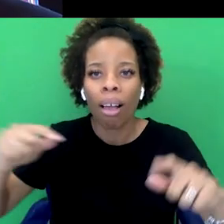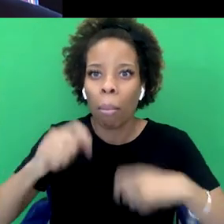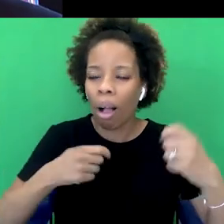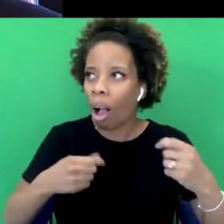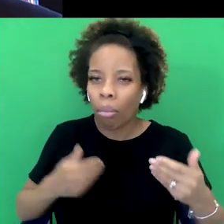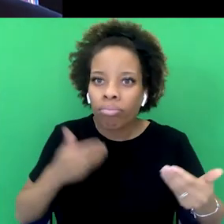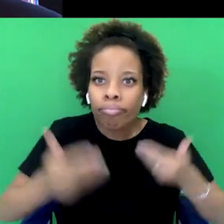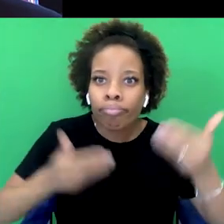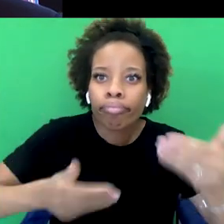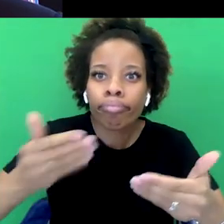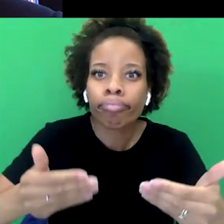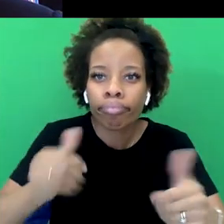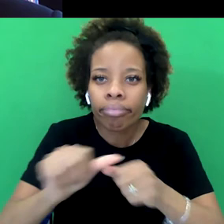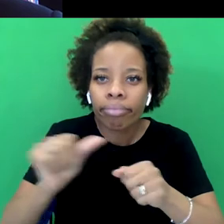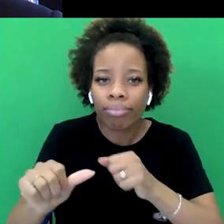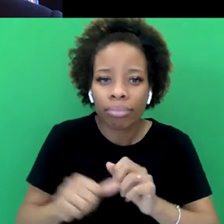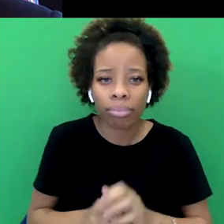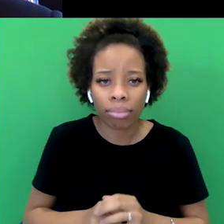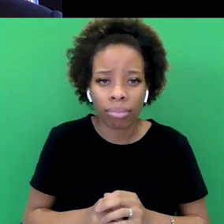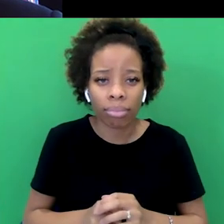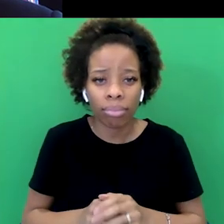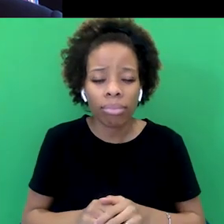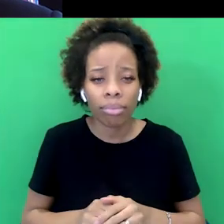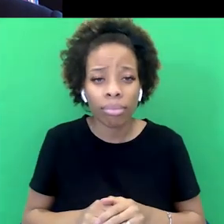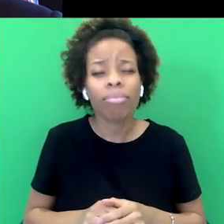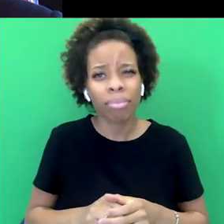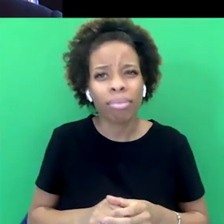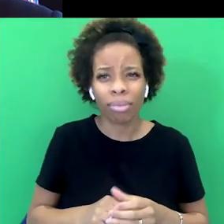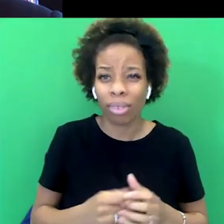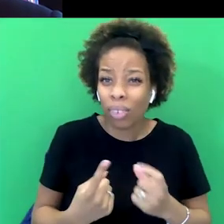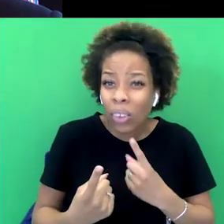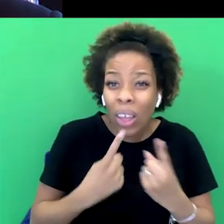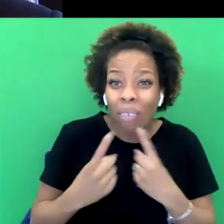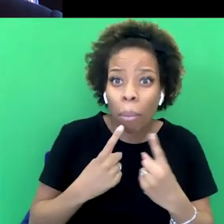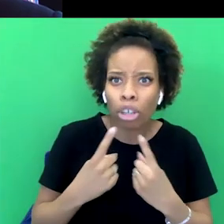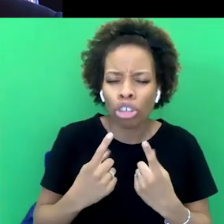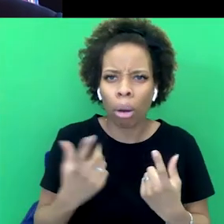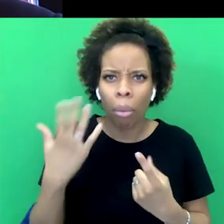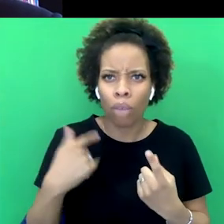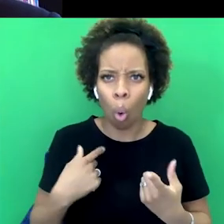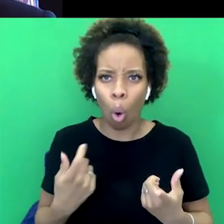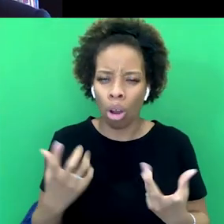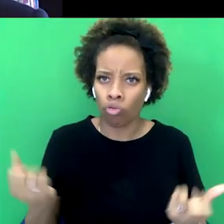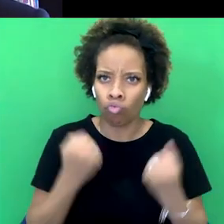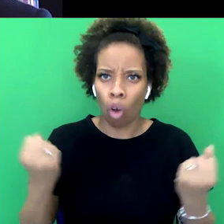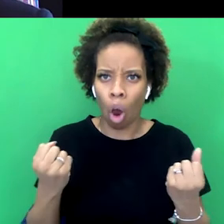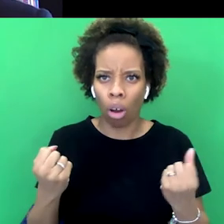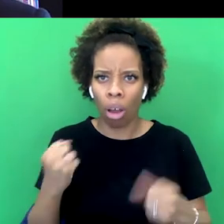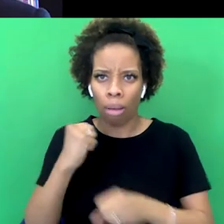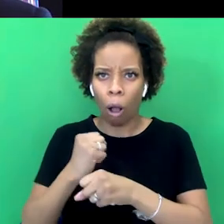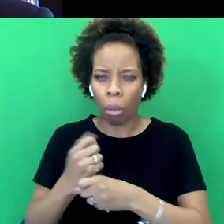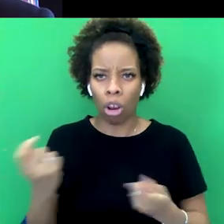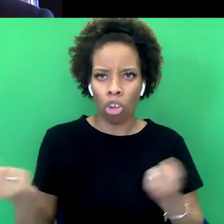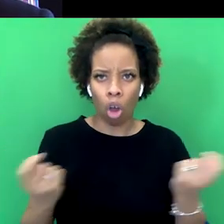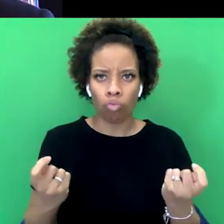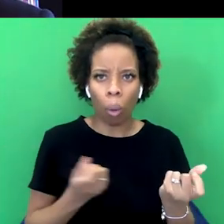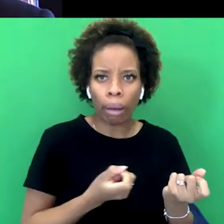the monopoly of information becoming weakened, because, you know, for the entire history of